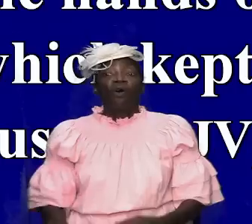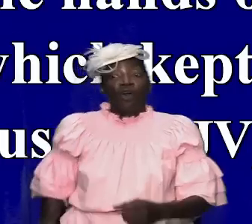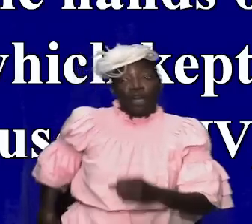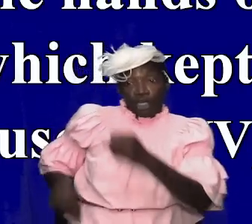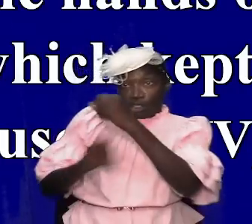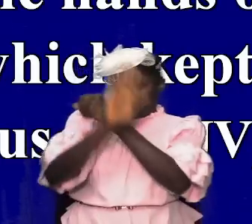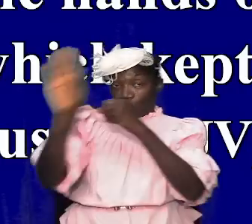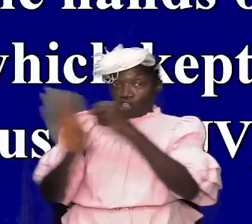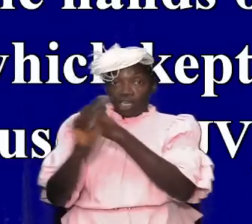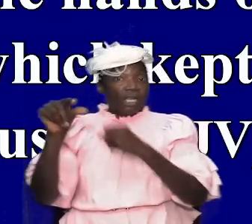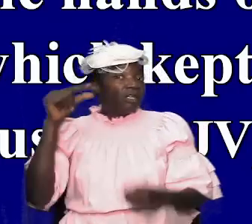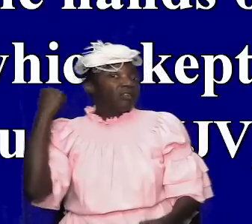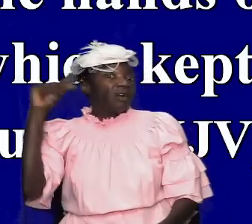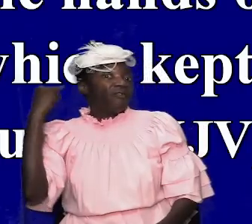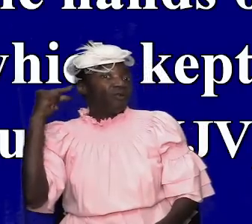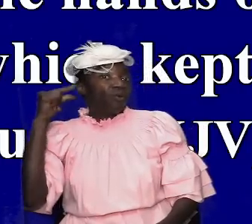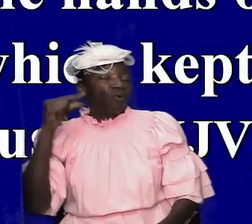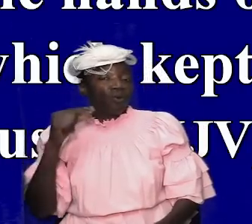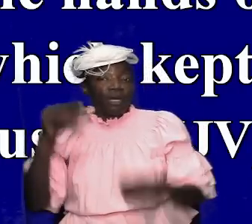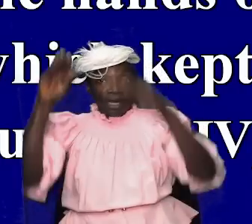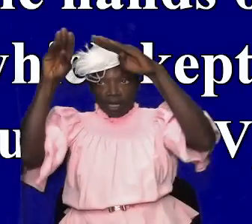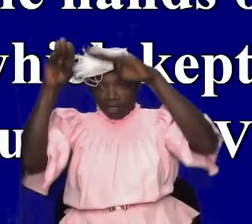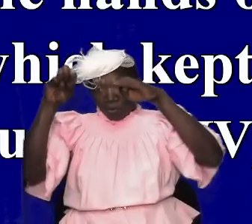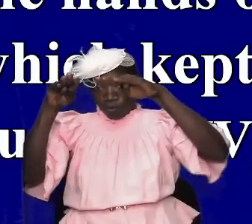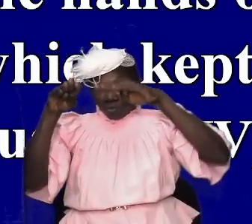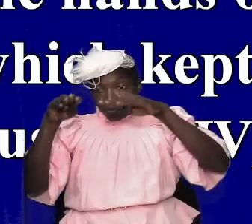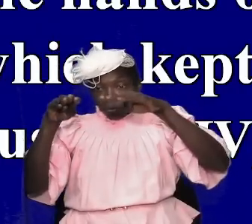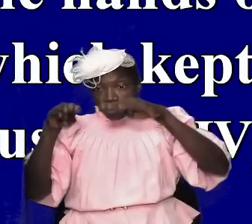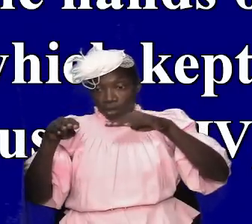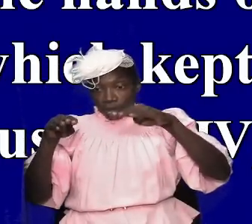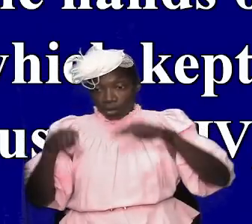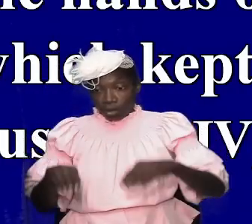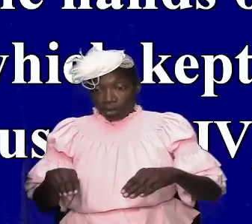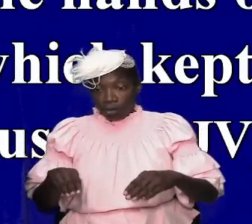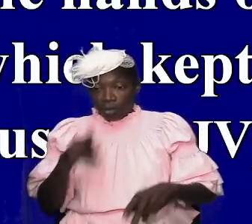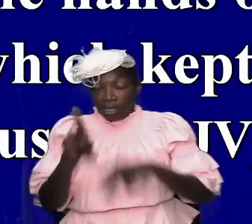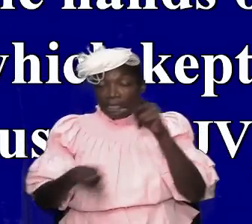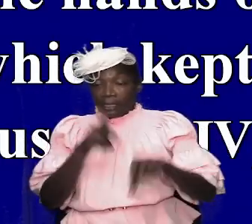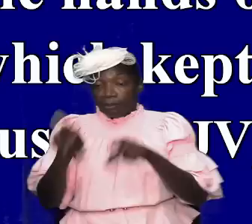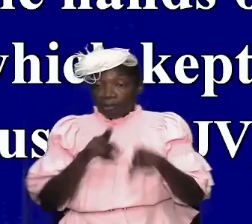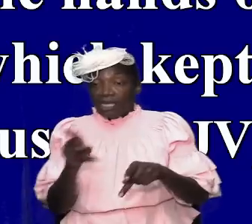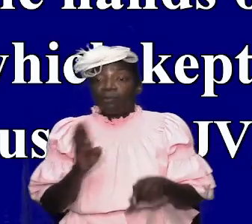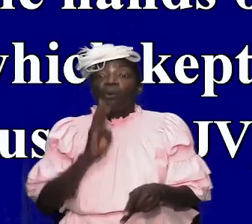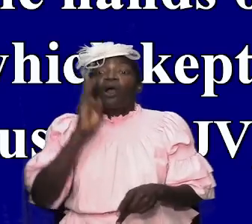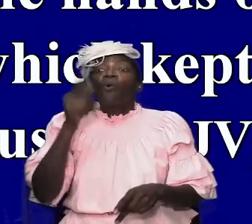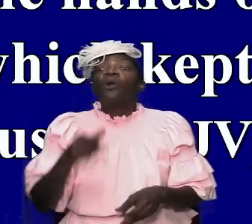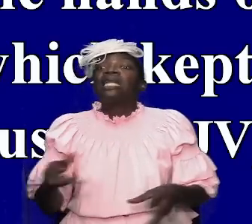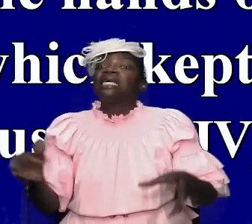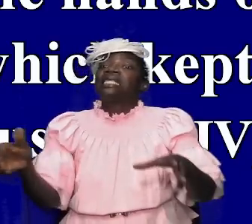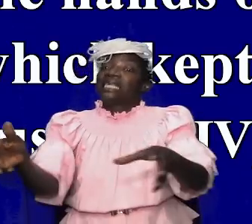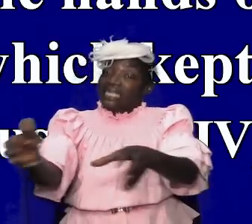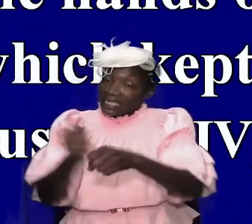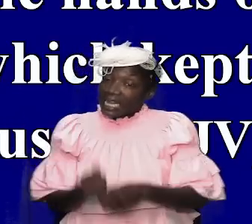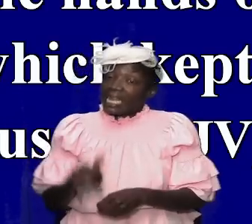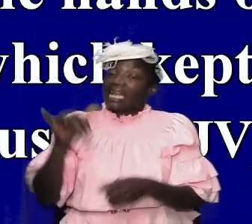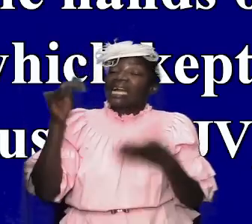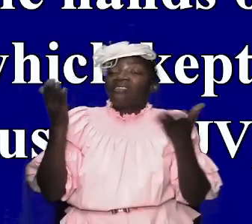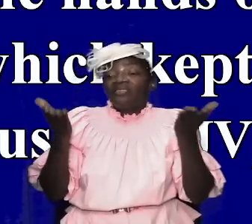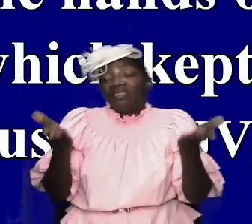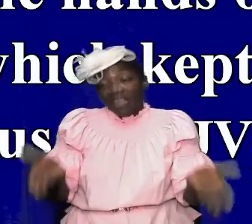mediocre and the people were willing to sickle for that so that they could still